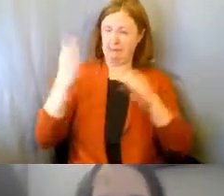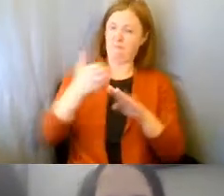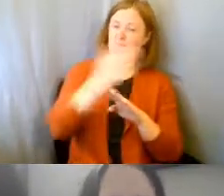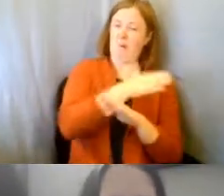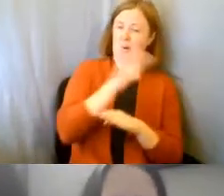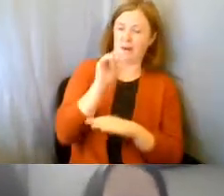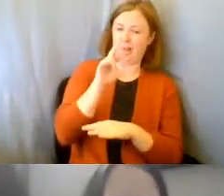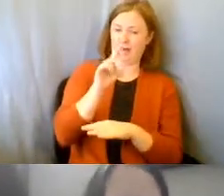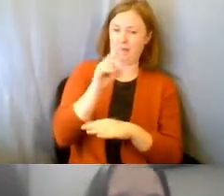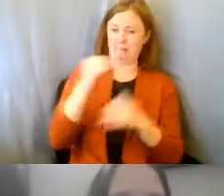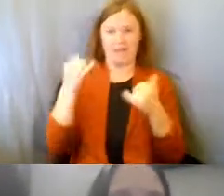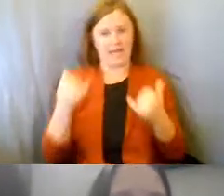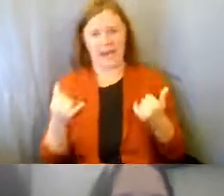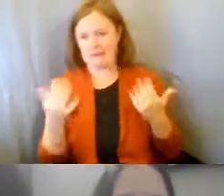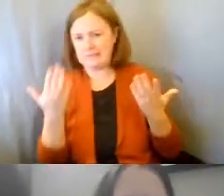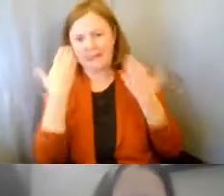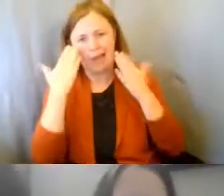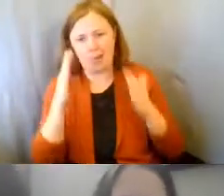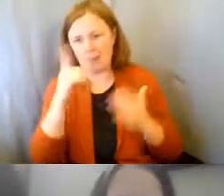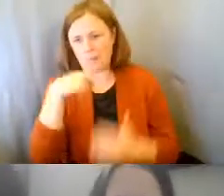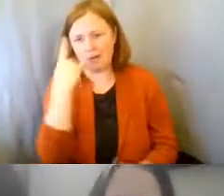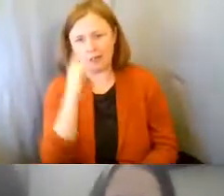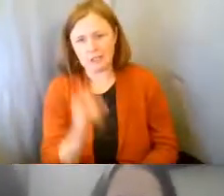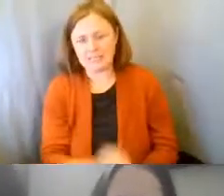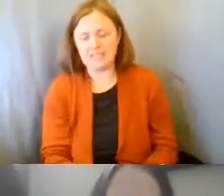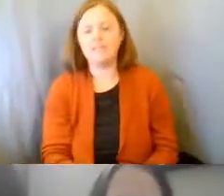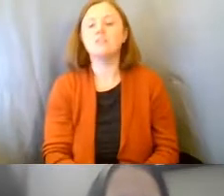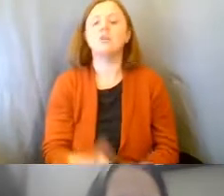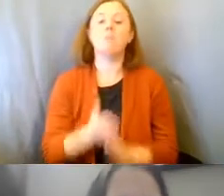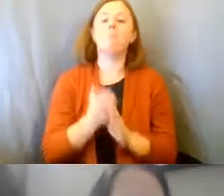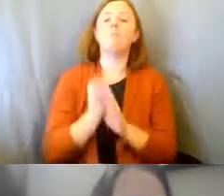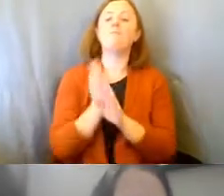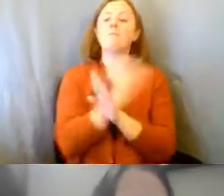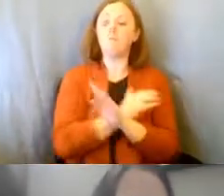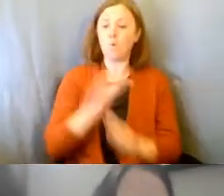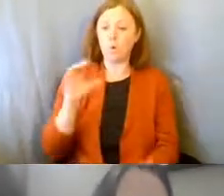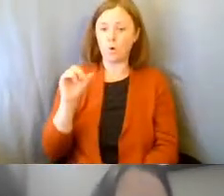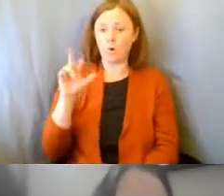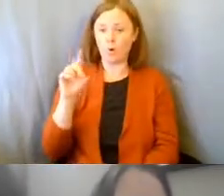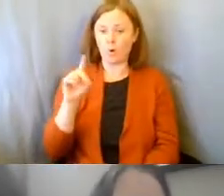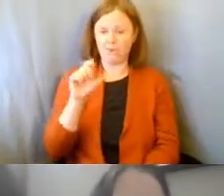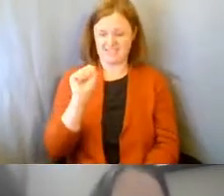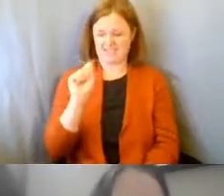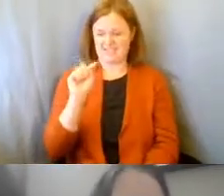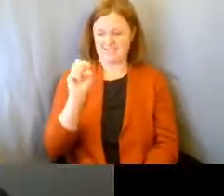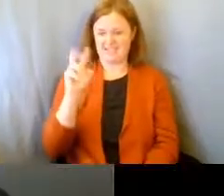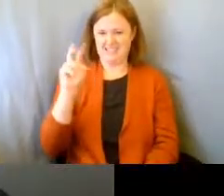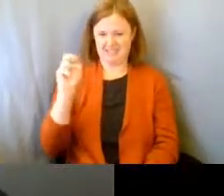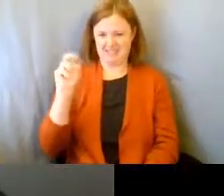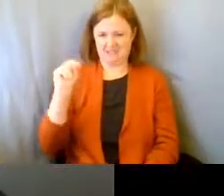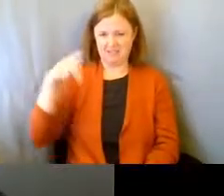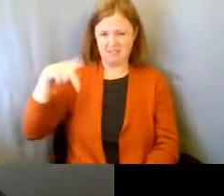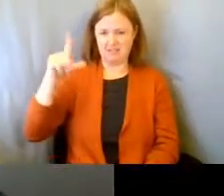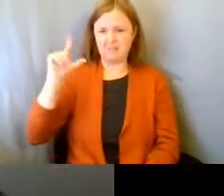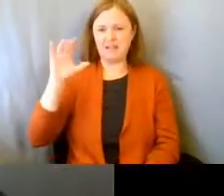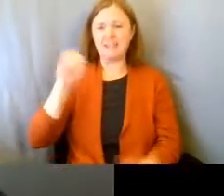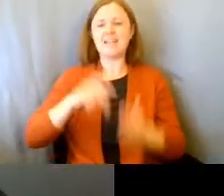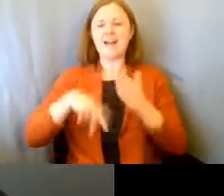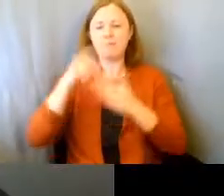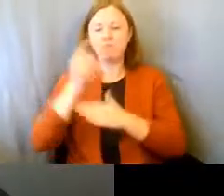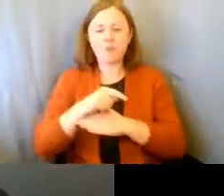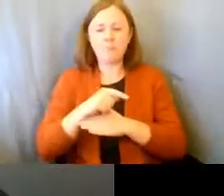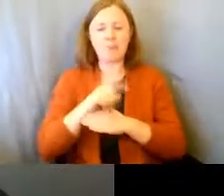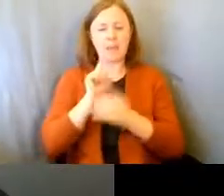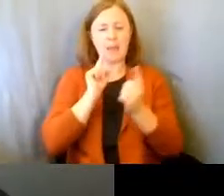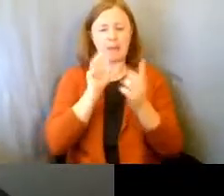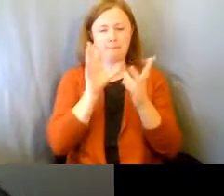COVID's happening. But before COVID, Stevens Place had programs that met two or